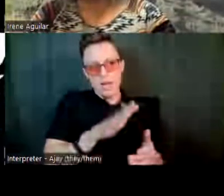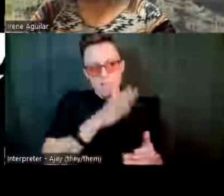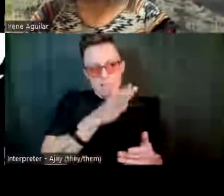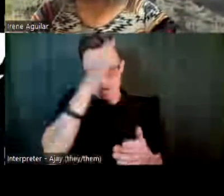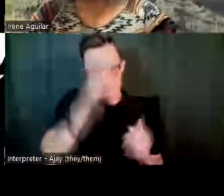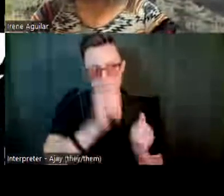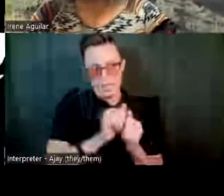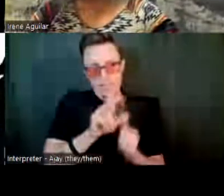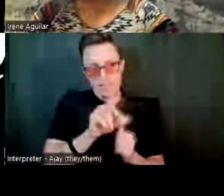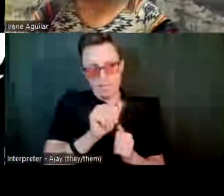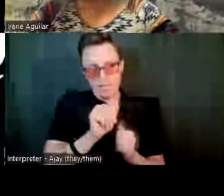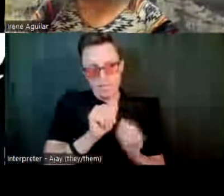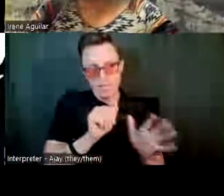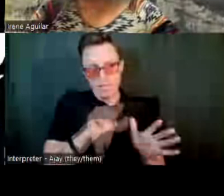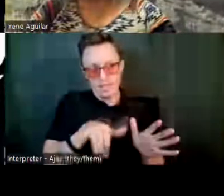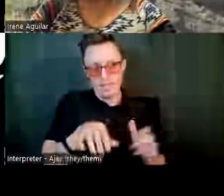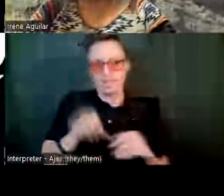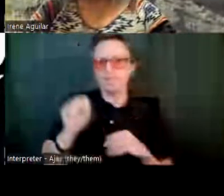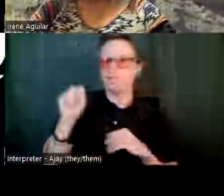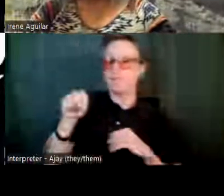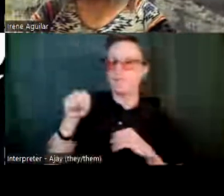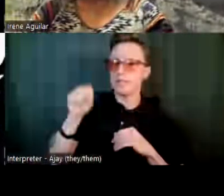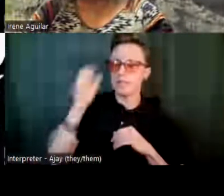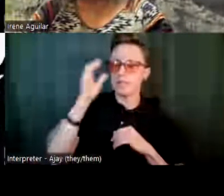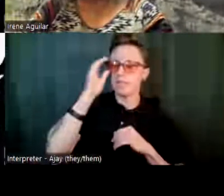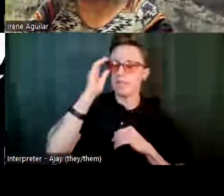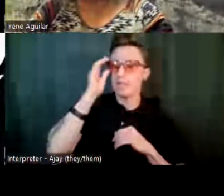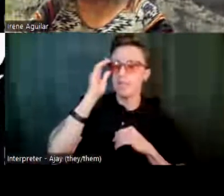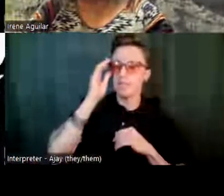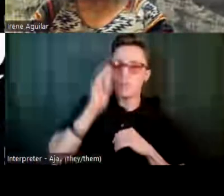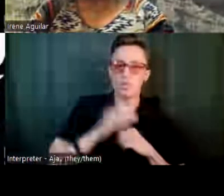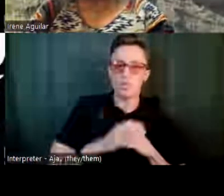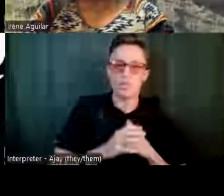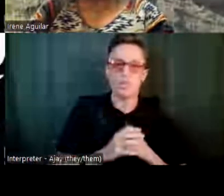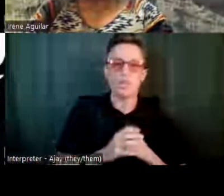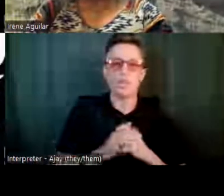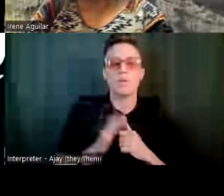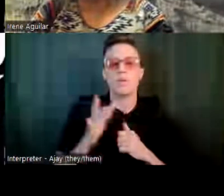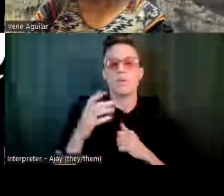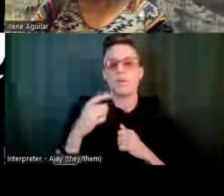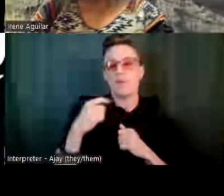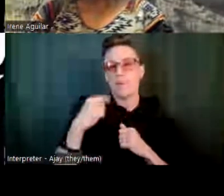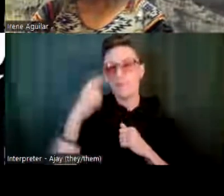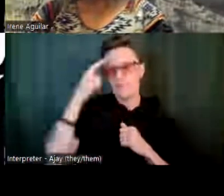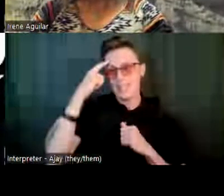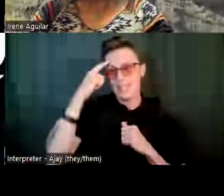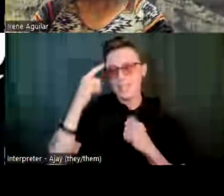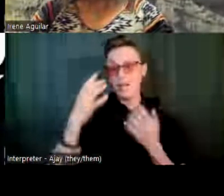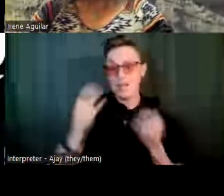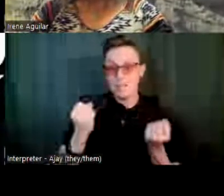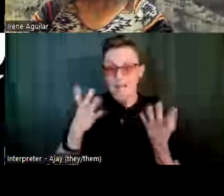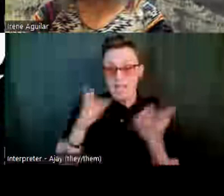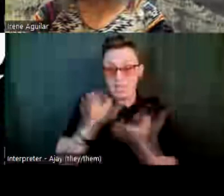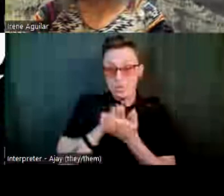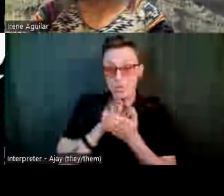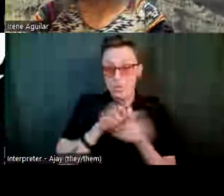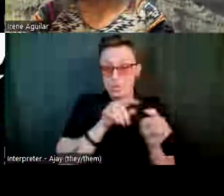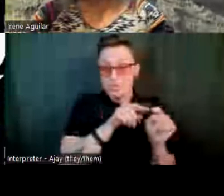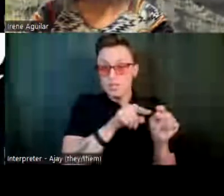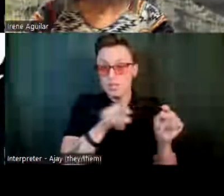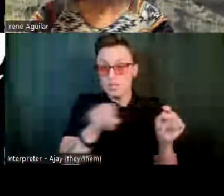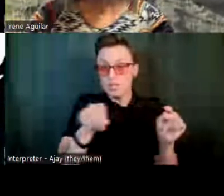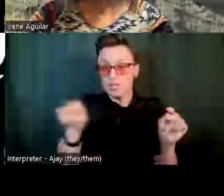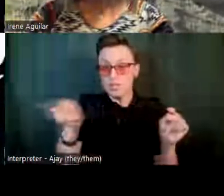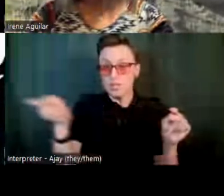Um, so, um, I think that a lot of schools are very